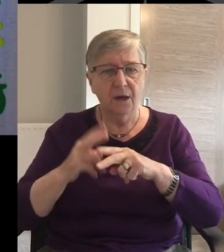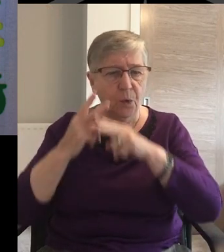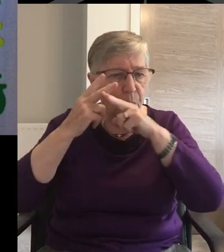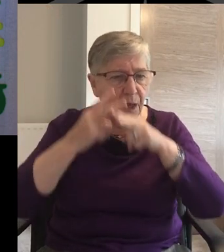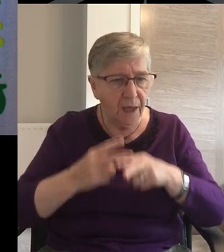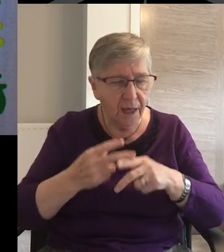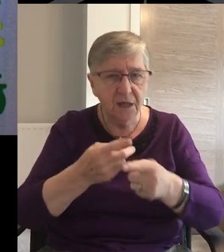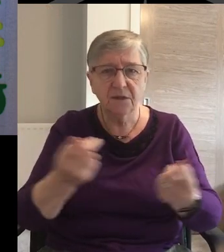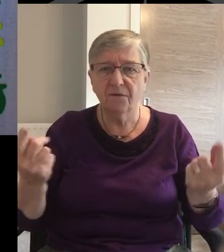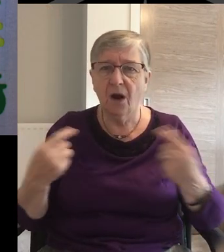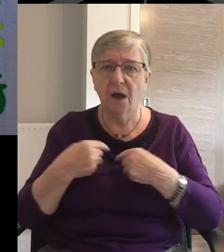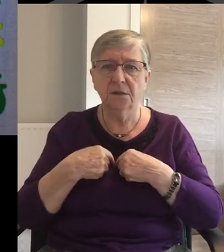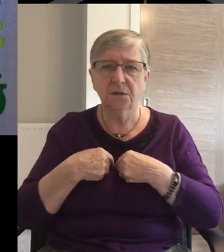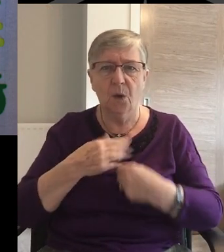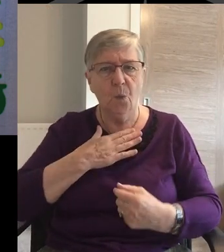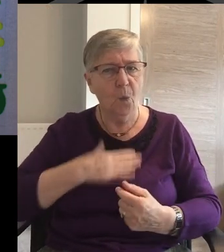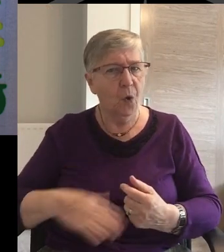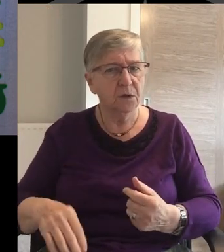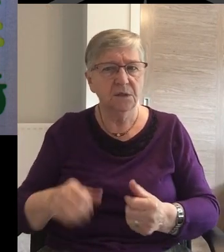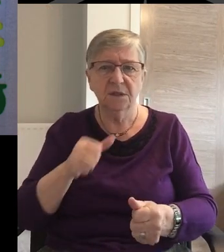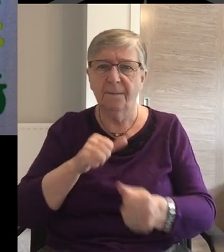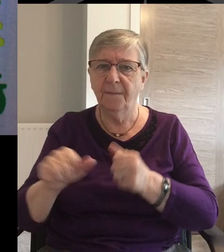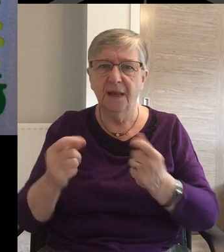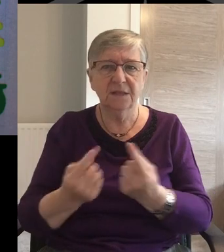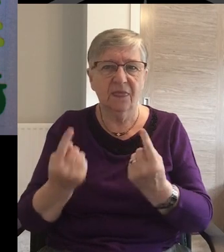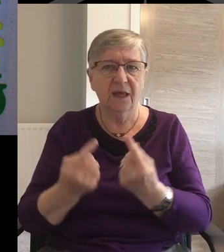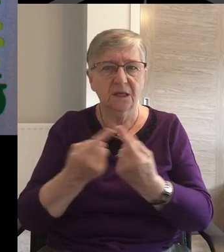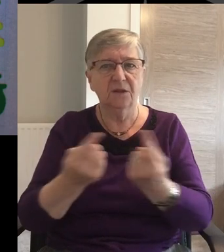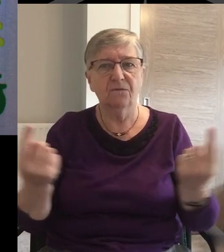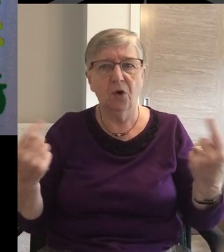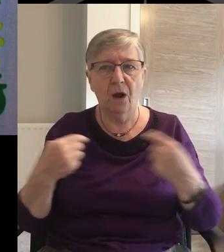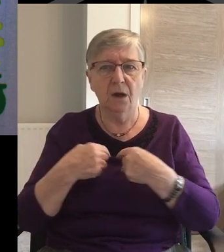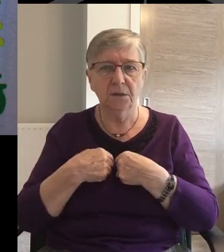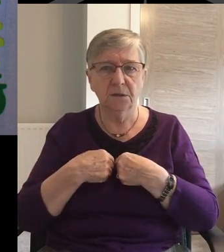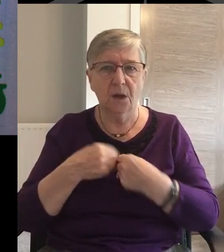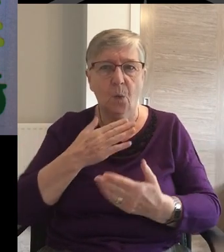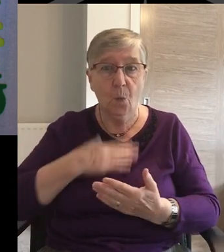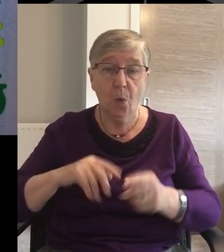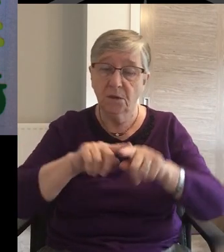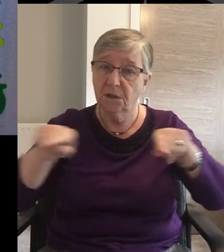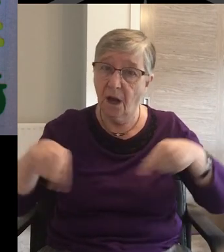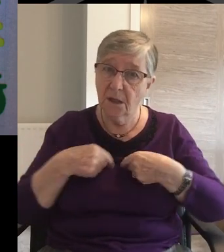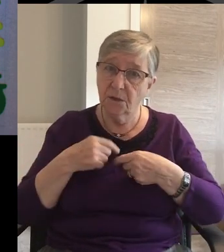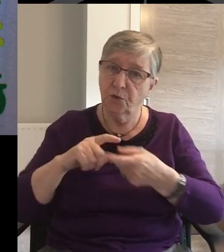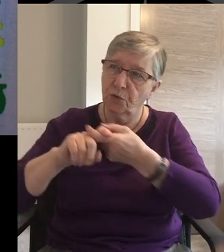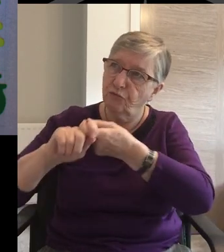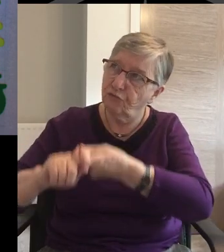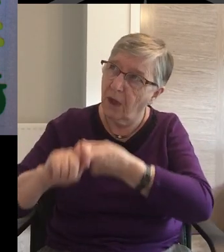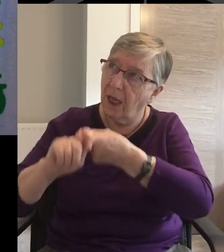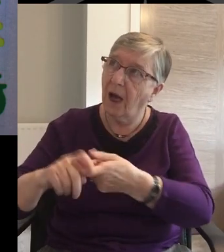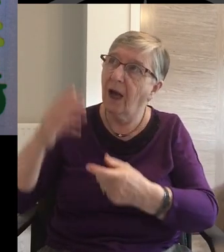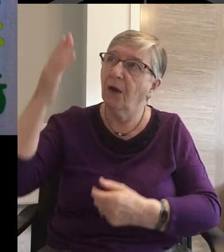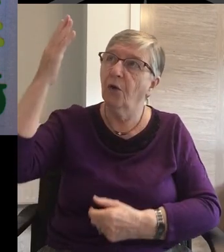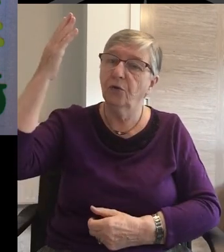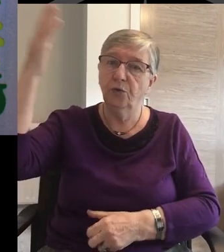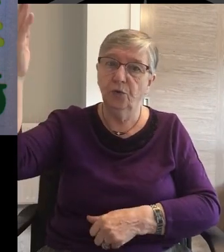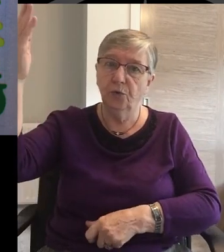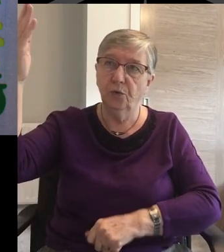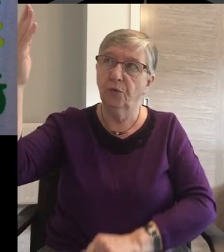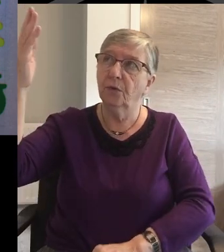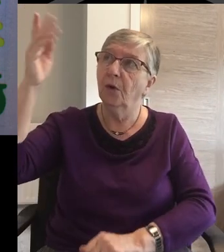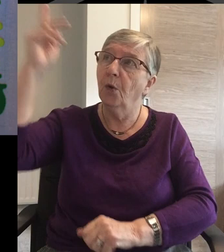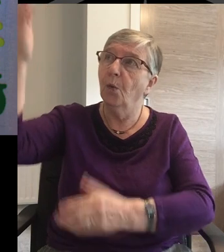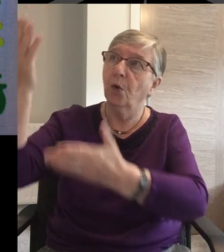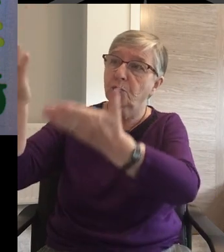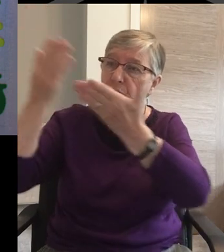Let Who longs for us to rely wholly on you Who wants to share us with